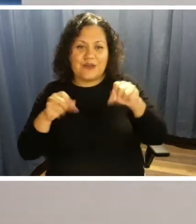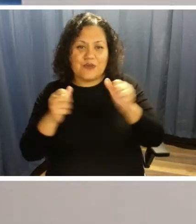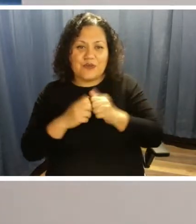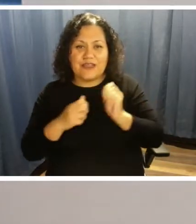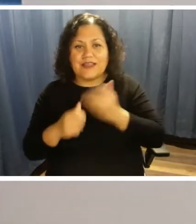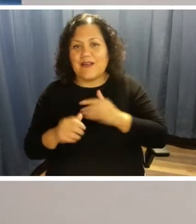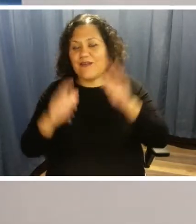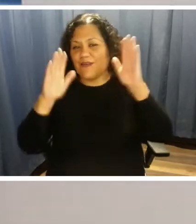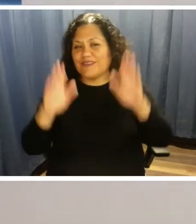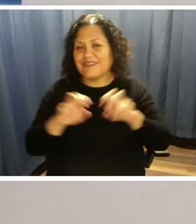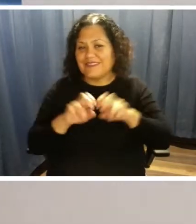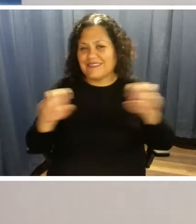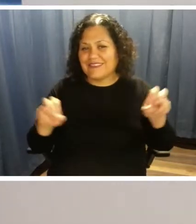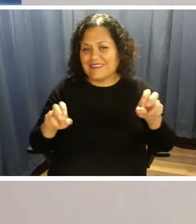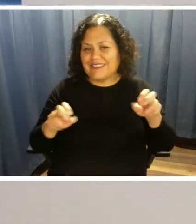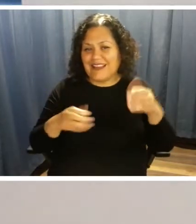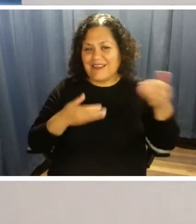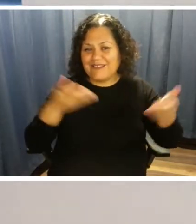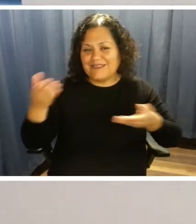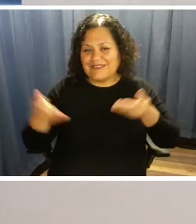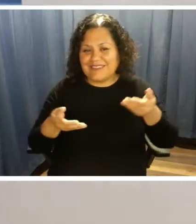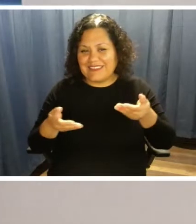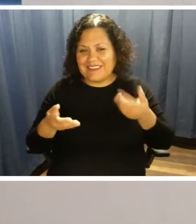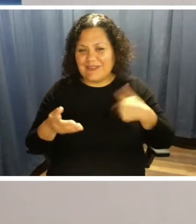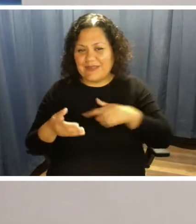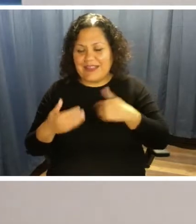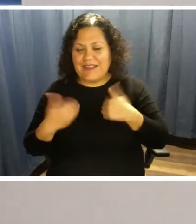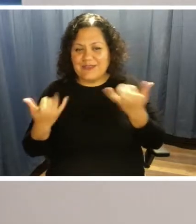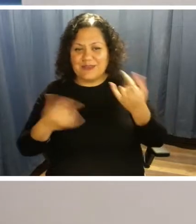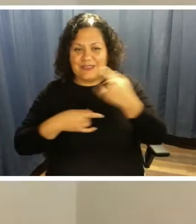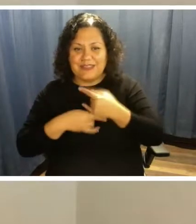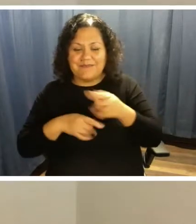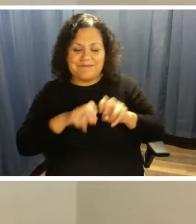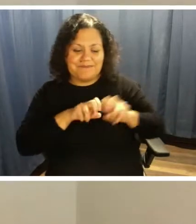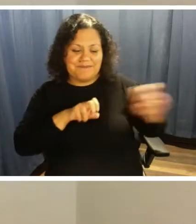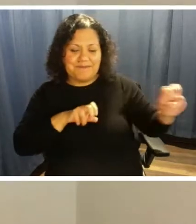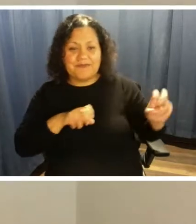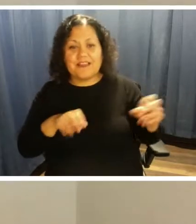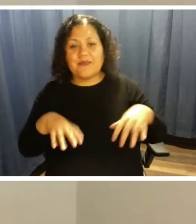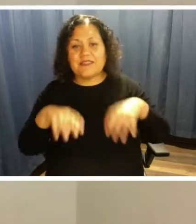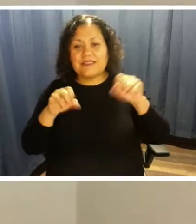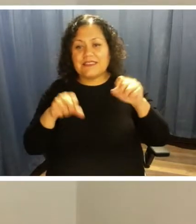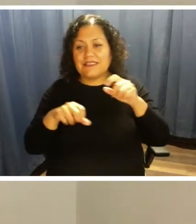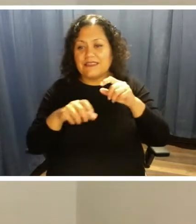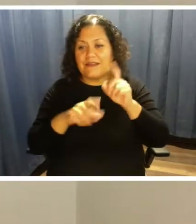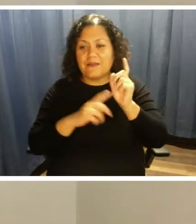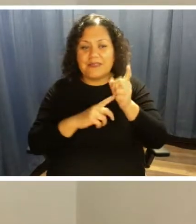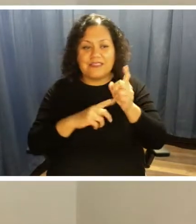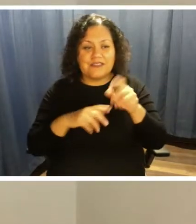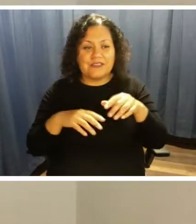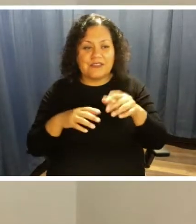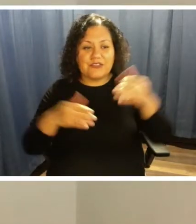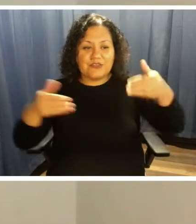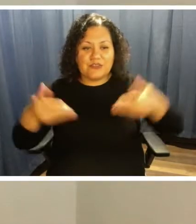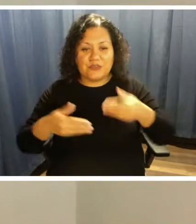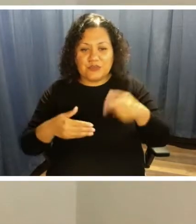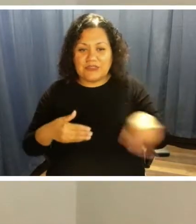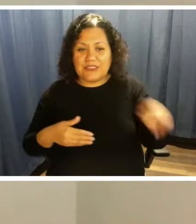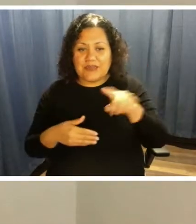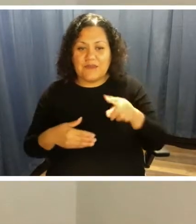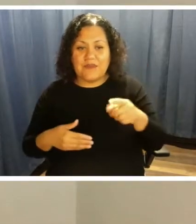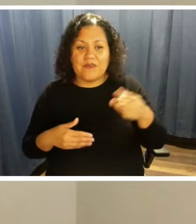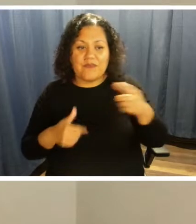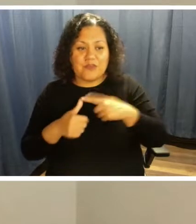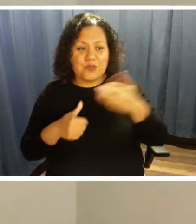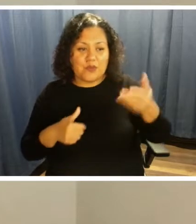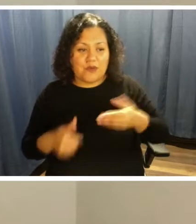panel of guests that we have with us today. I'd like to take a moment to introduce them to you. We are pleased to welcome Mr.